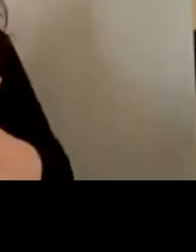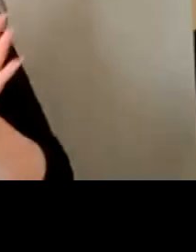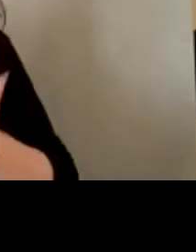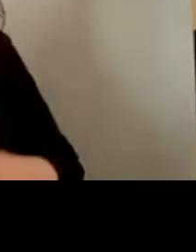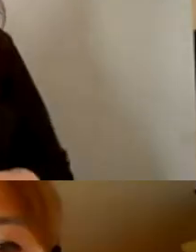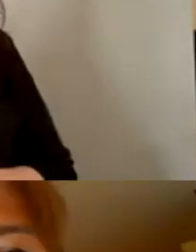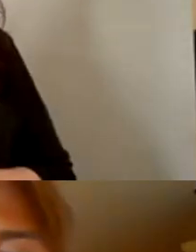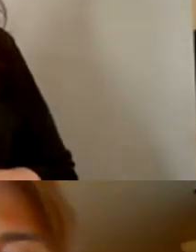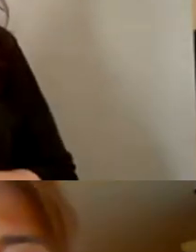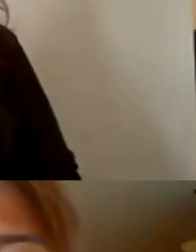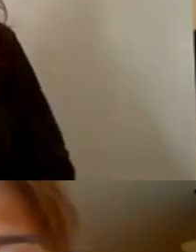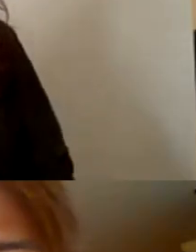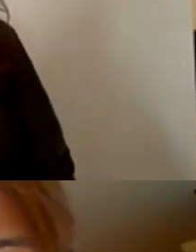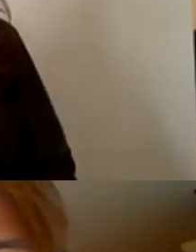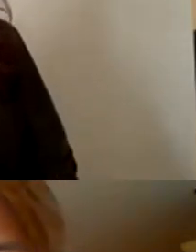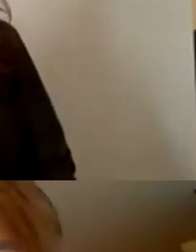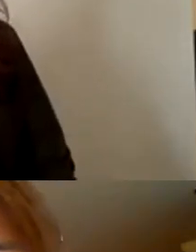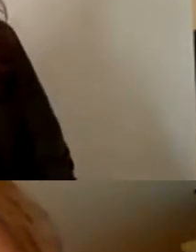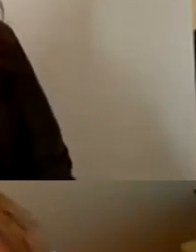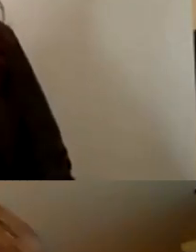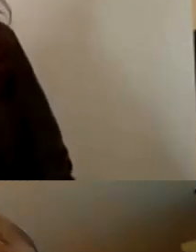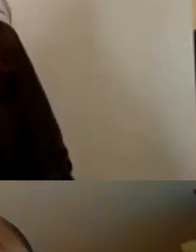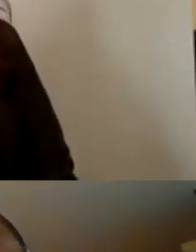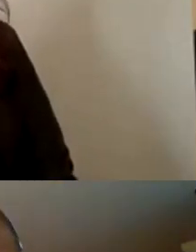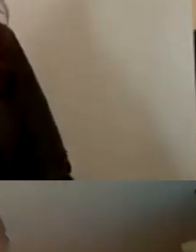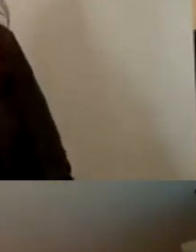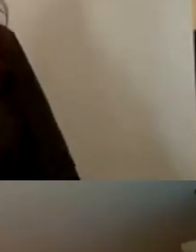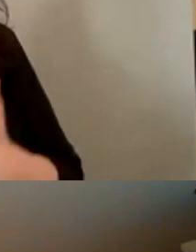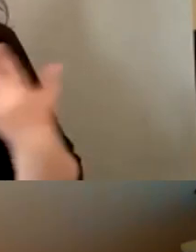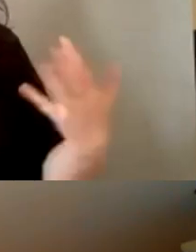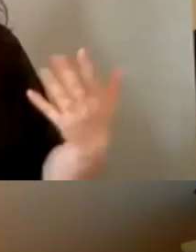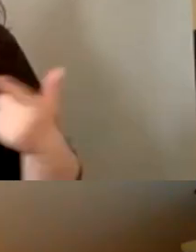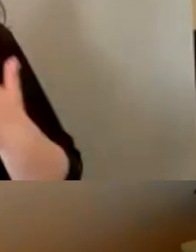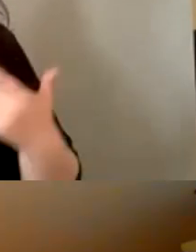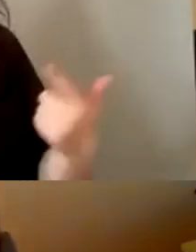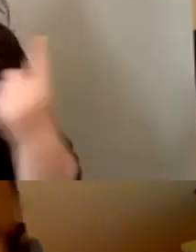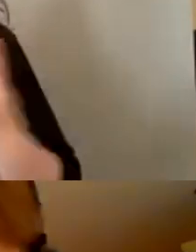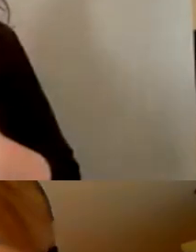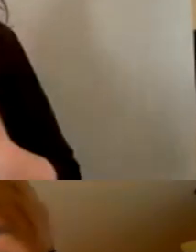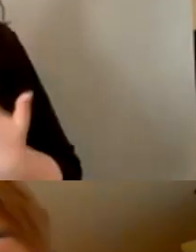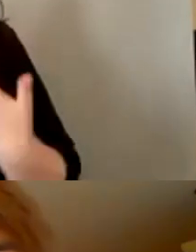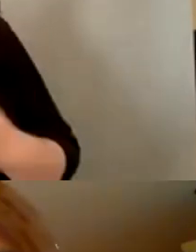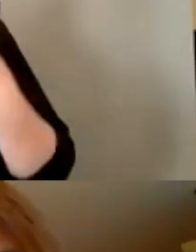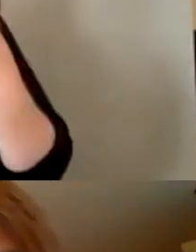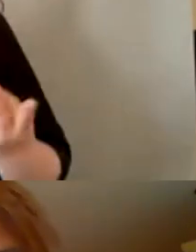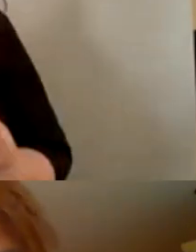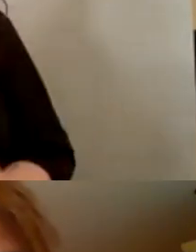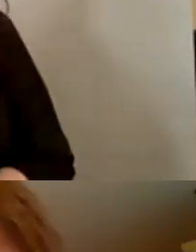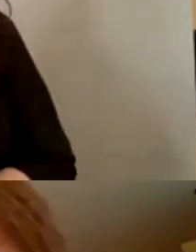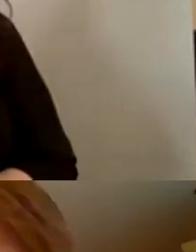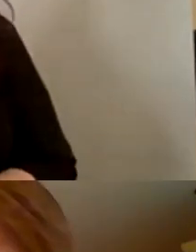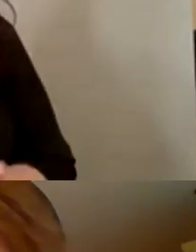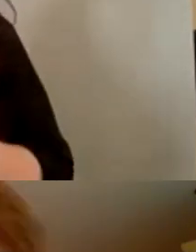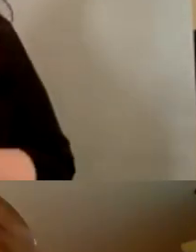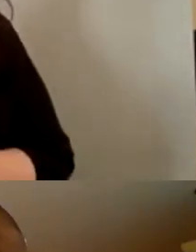can't go over how much that you get all that you do having visited um it is really a very rural